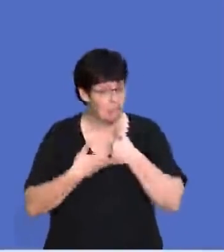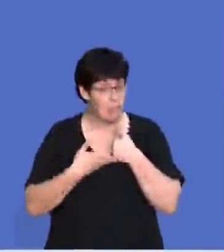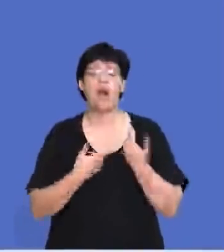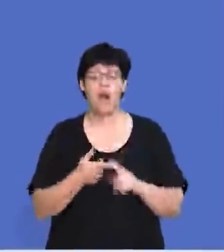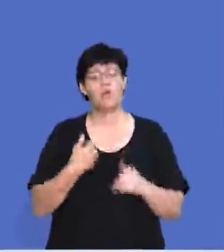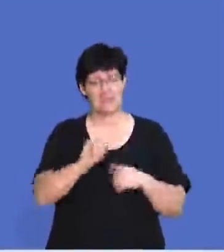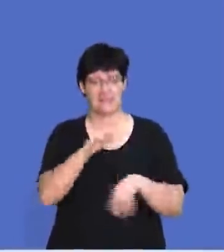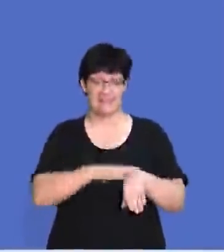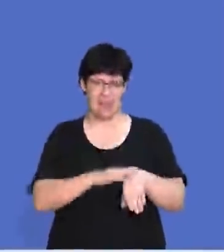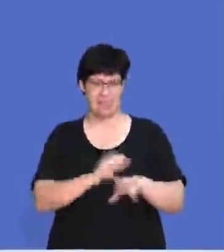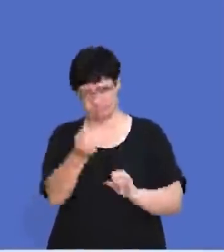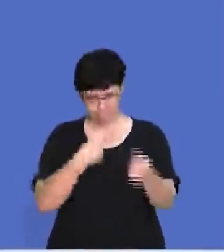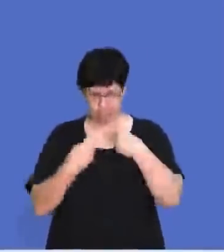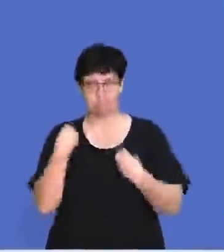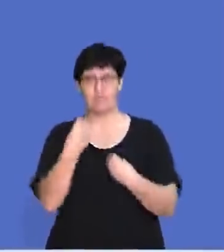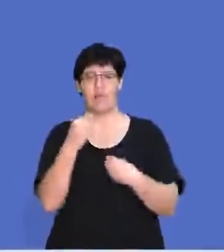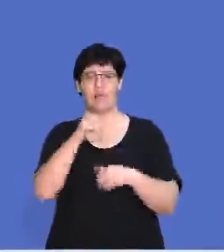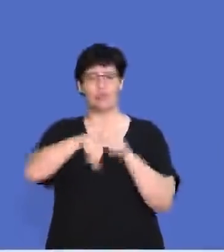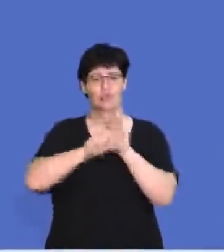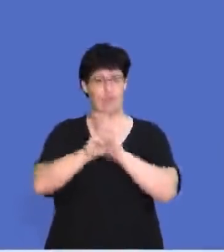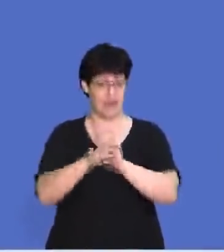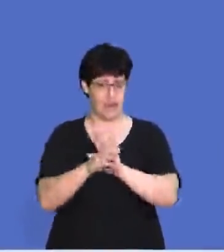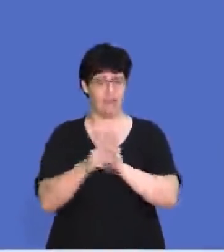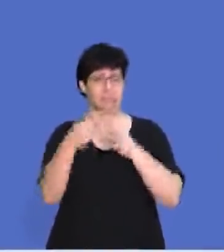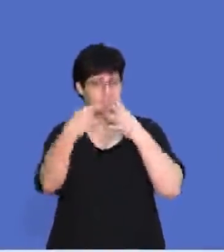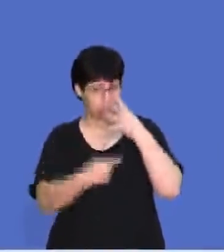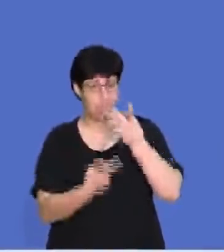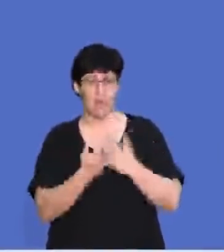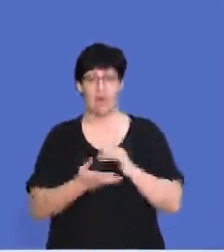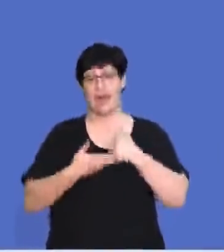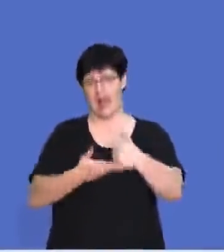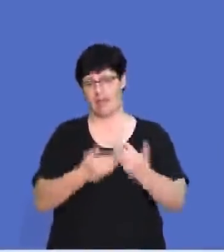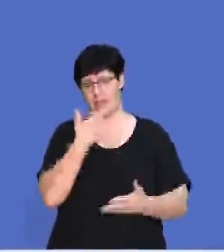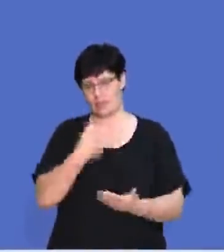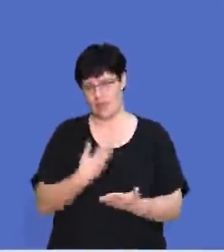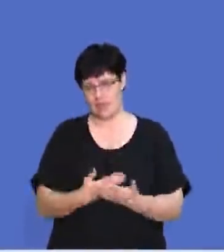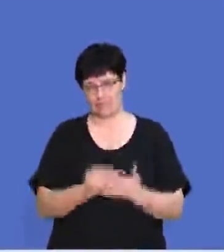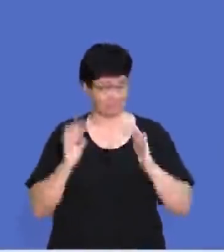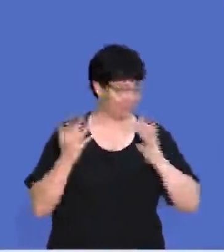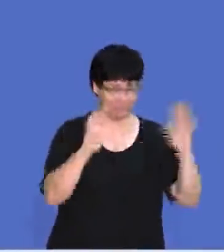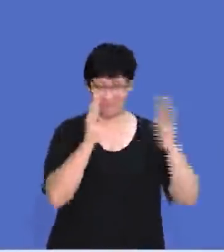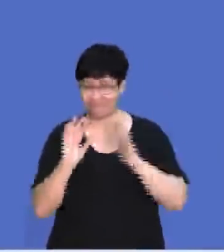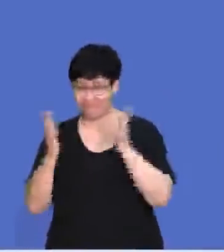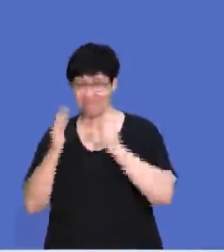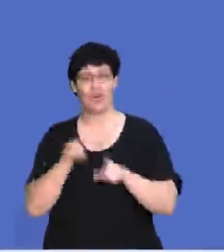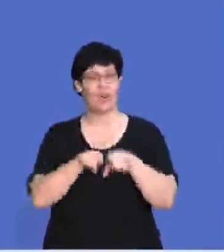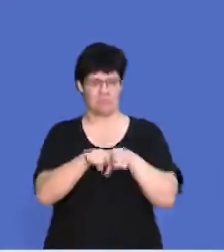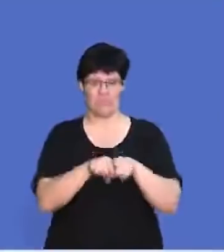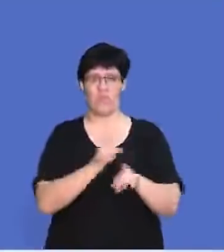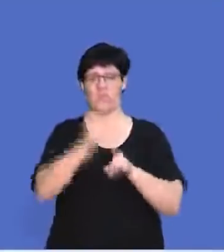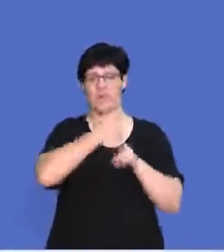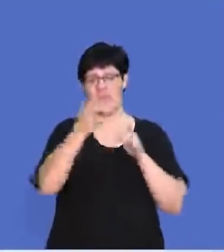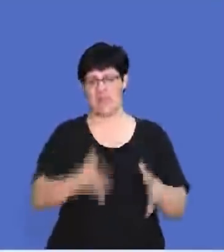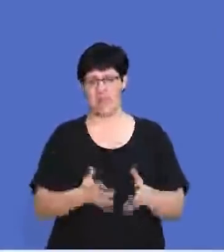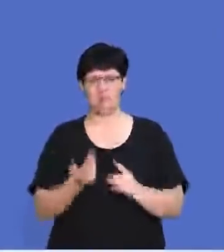And if you need any help, guys, you still have time, hit us up on our social media platforms and we'll assist you as best as we can. Congratulations